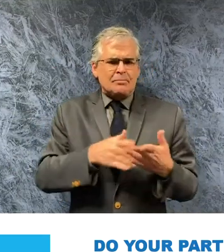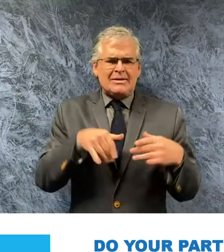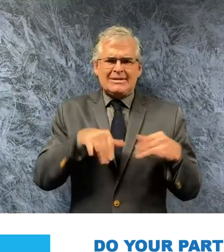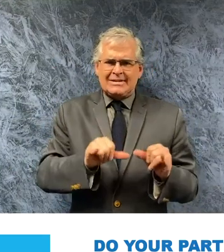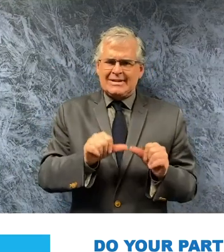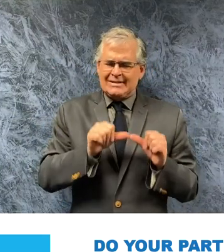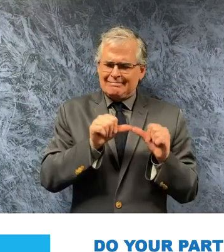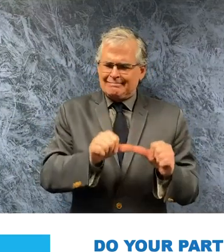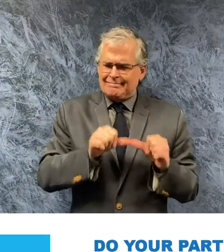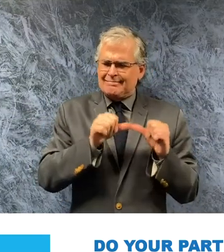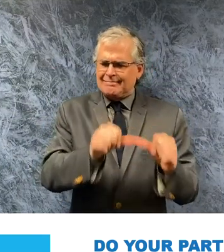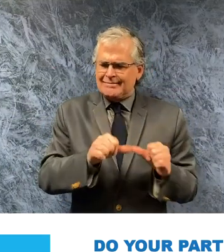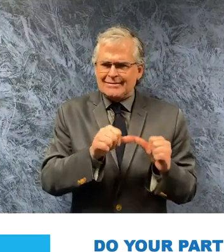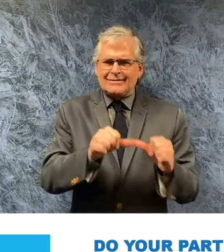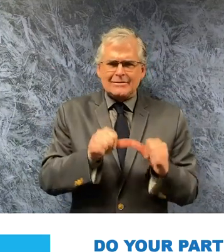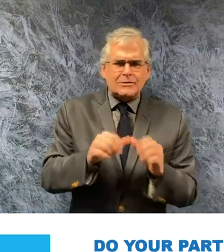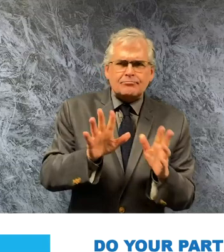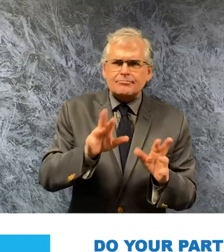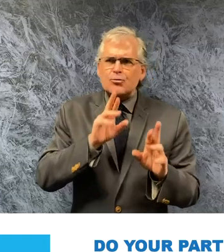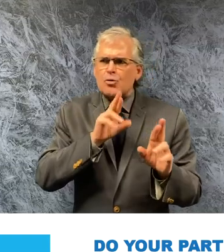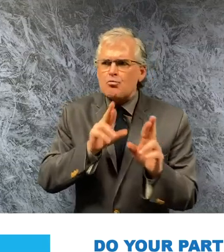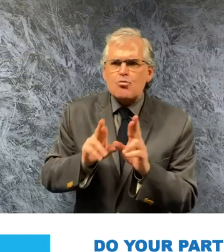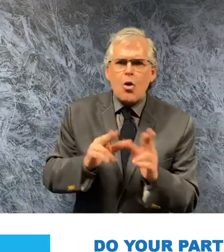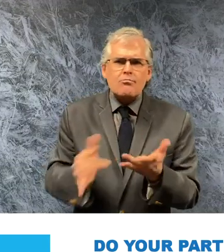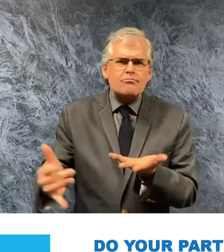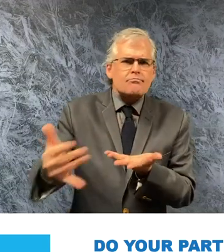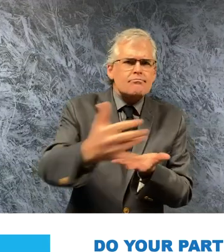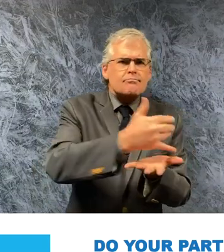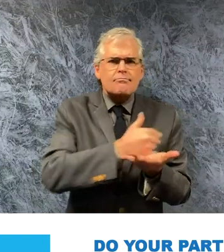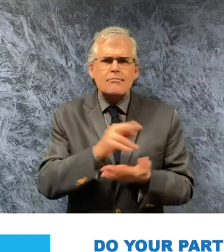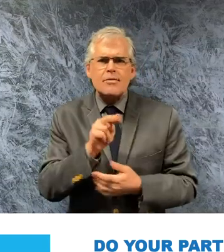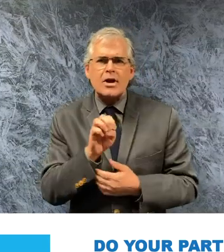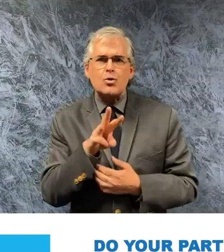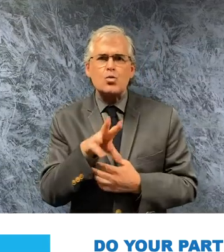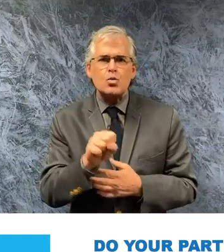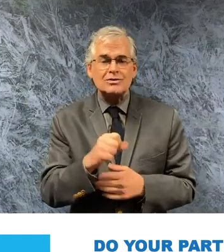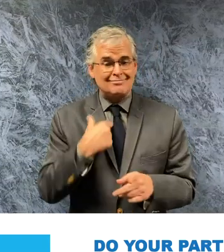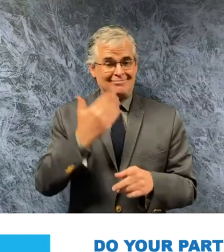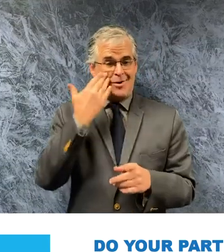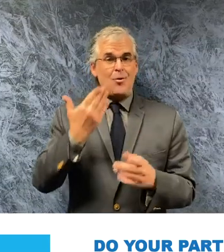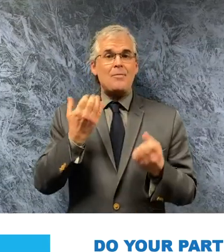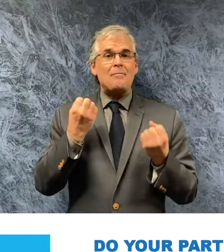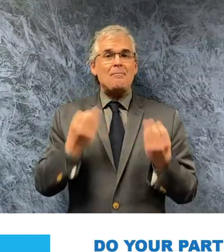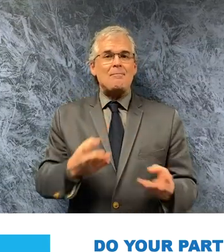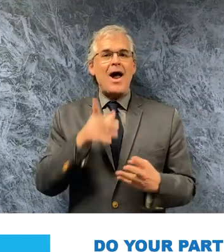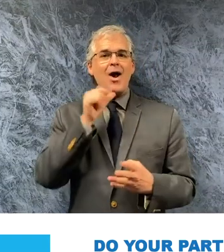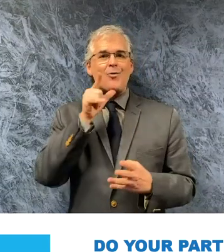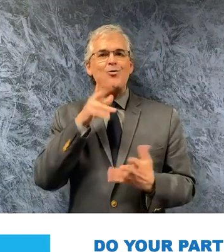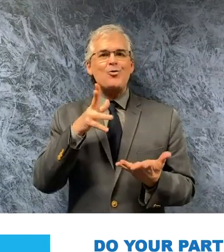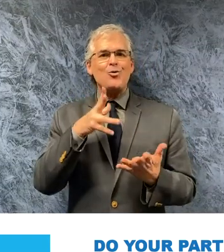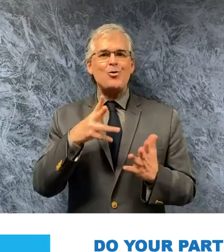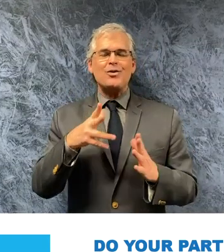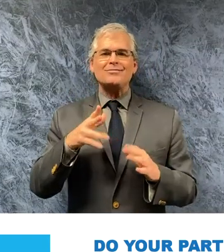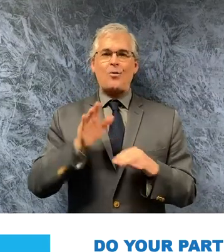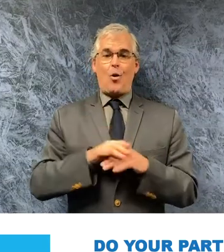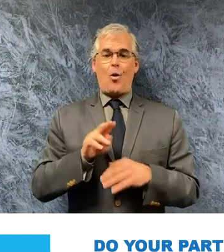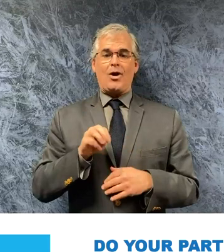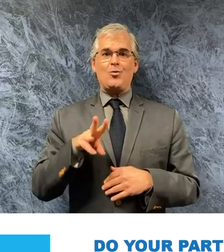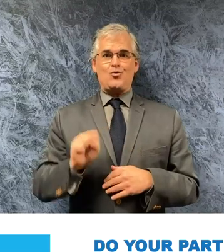us the news i know many local anchors have set up studios in their homes so that they can stay home for nevada